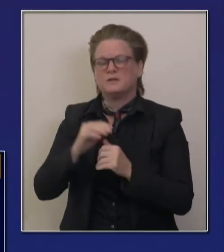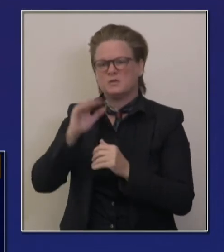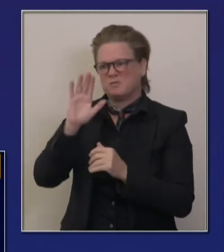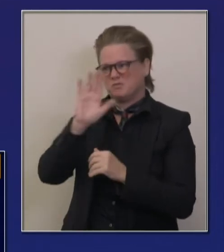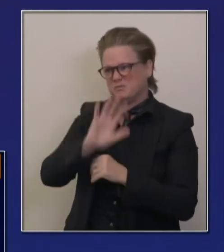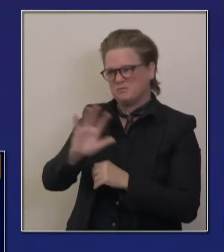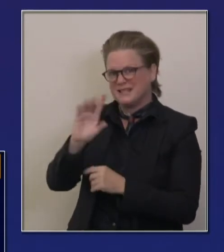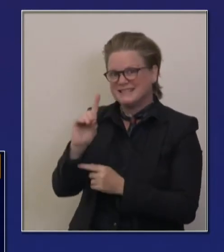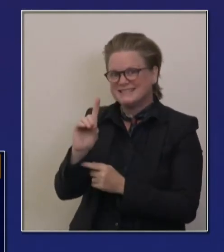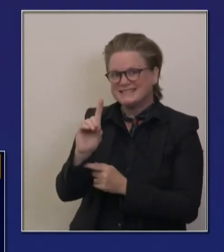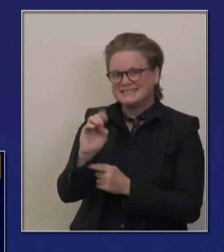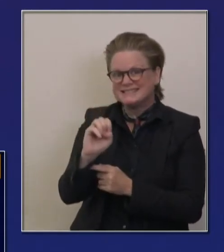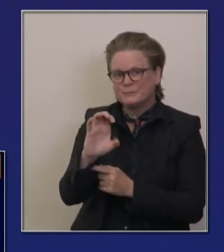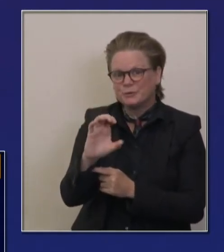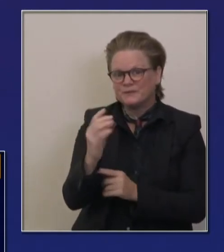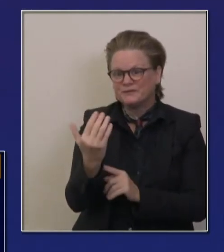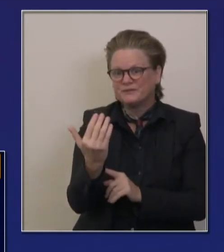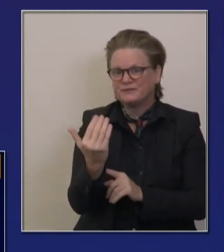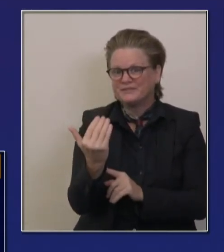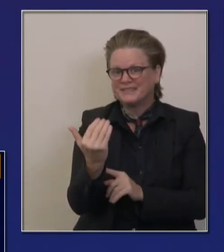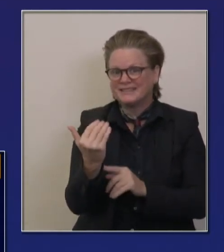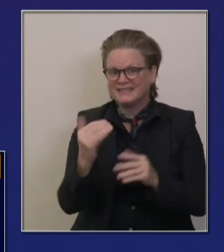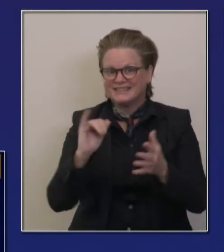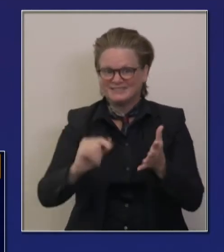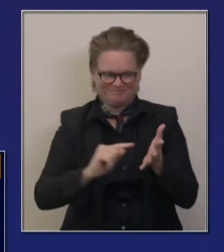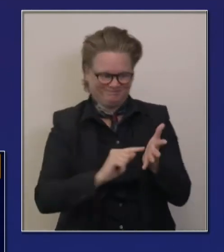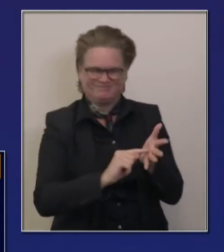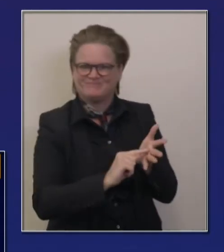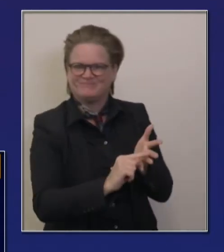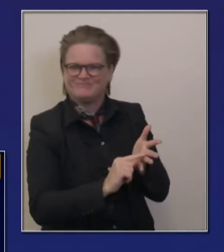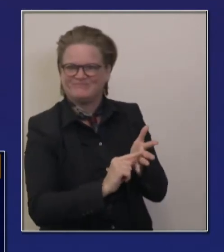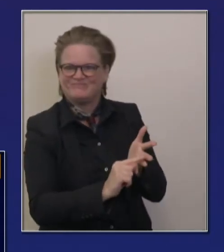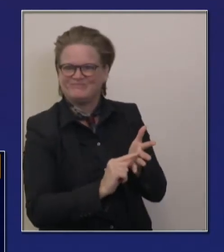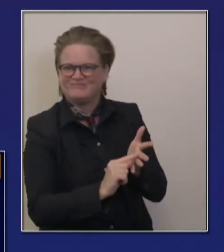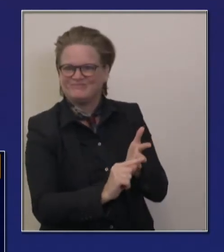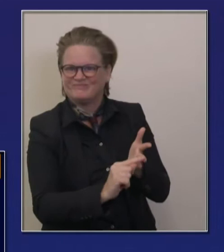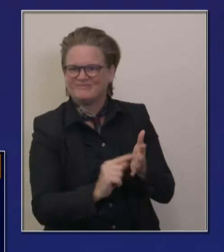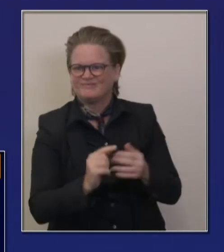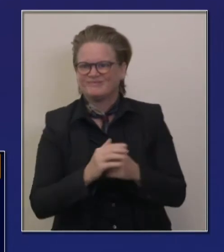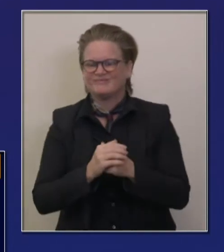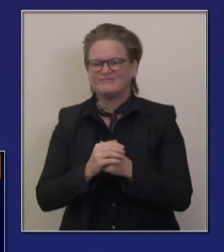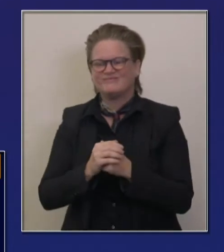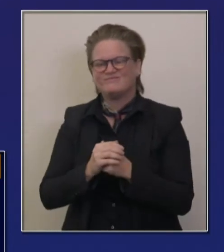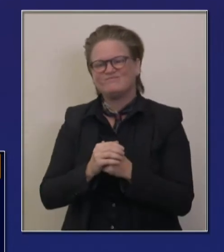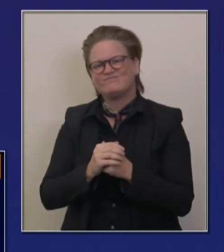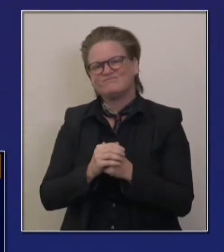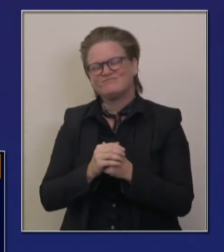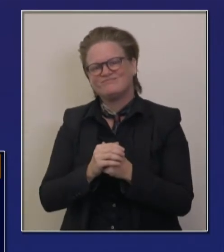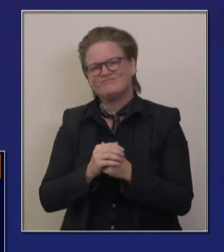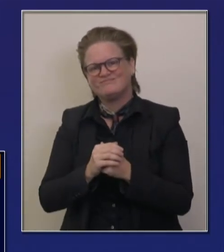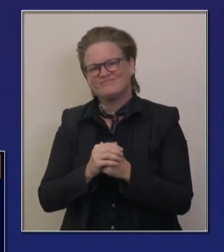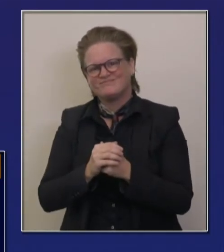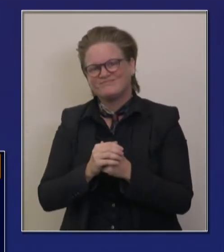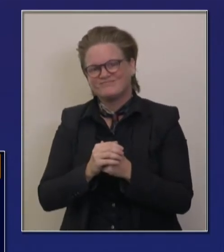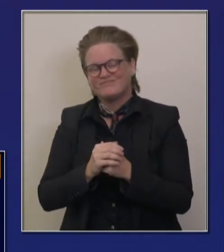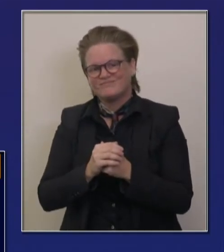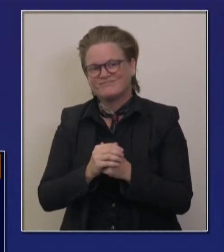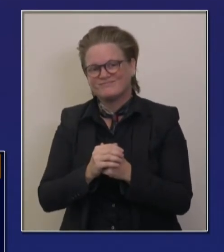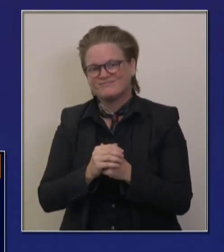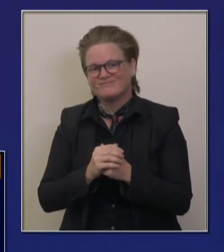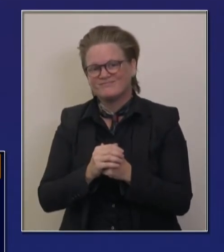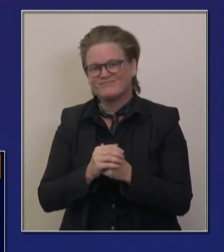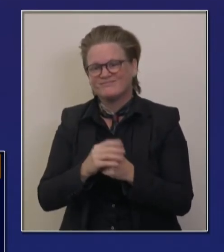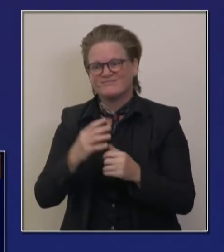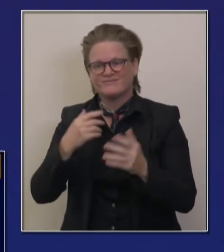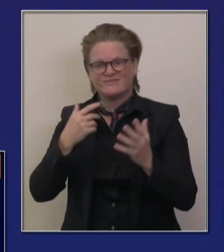purposes of, uh, this slide, we're saying roughly around mid part of December. Uh, we have successfully, uh,